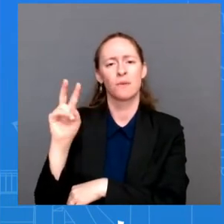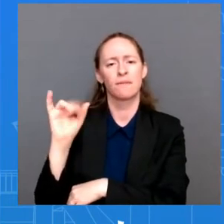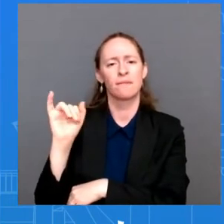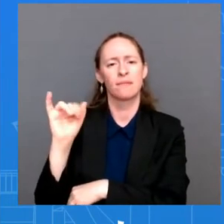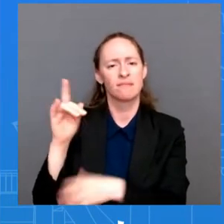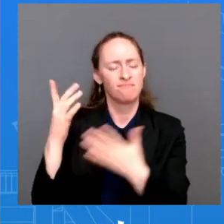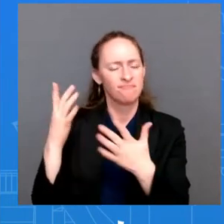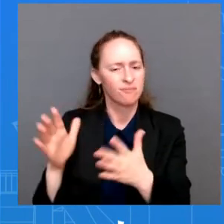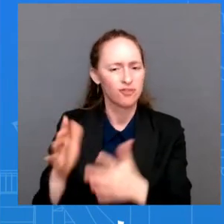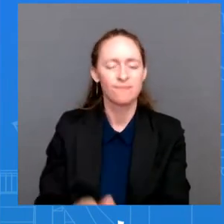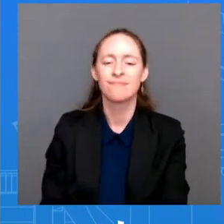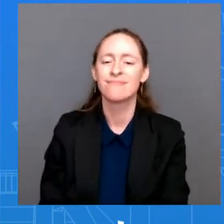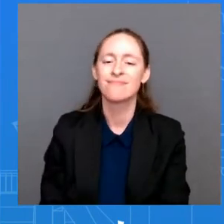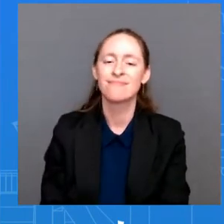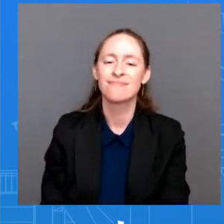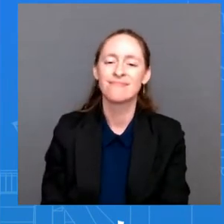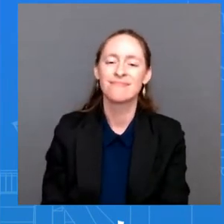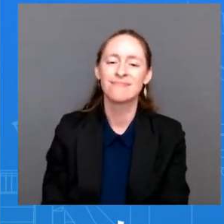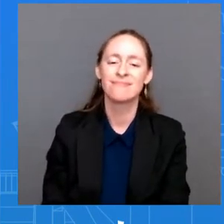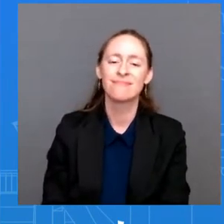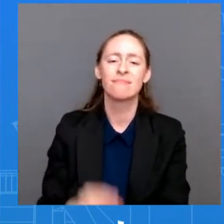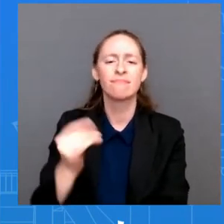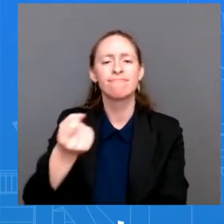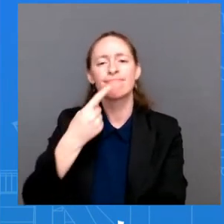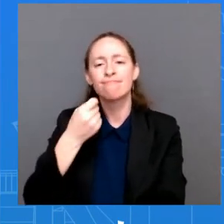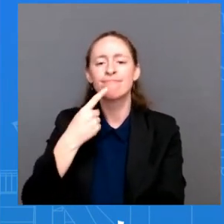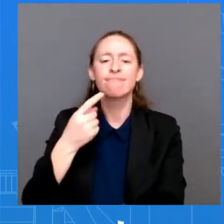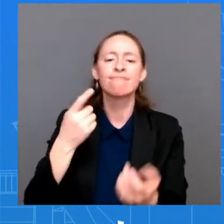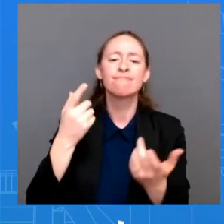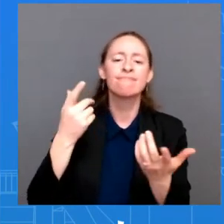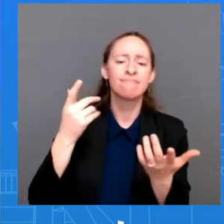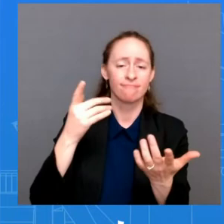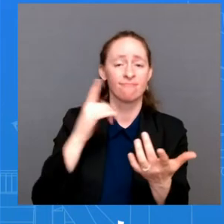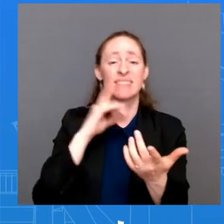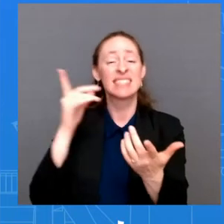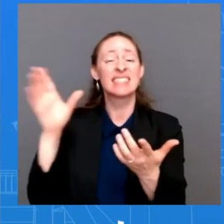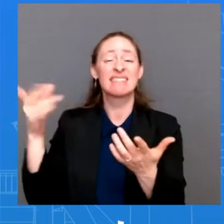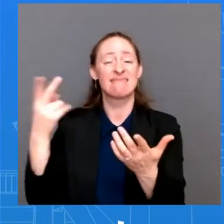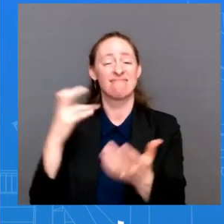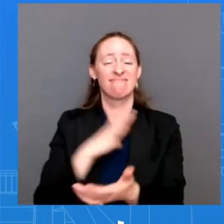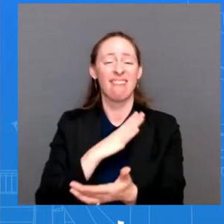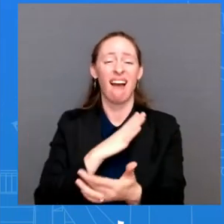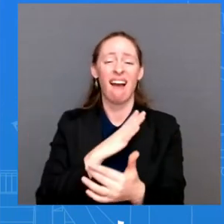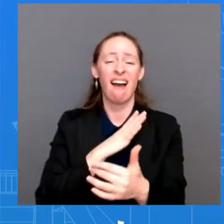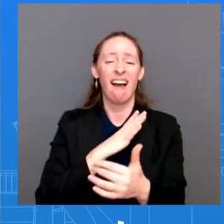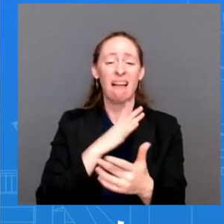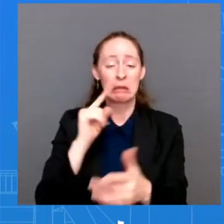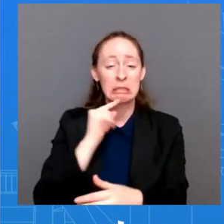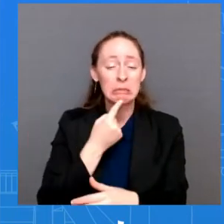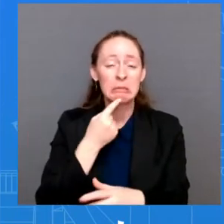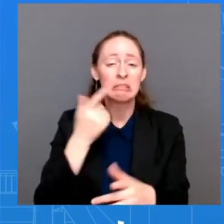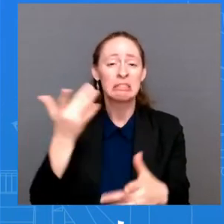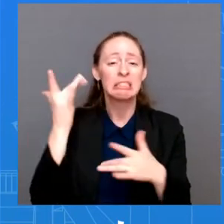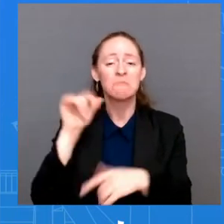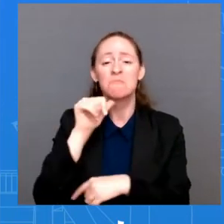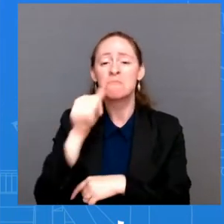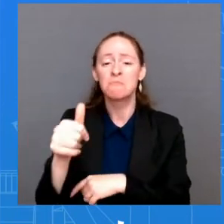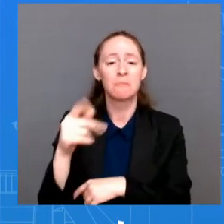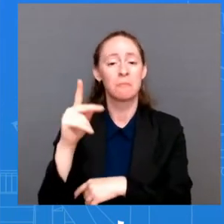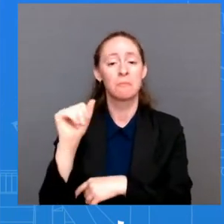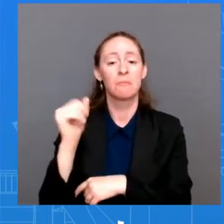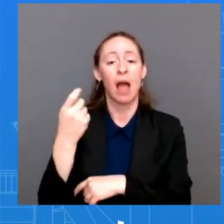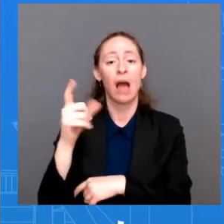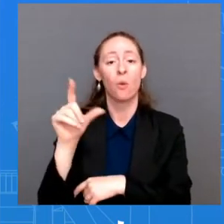very mild symptoms. And we had said with Paxlovid, there would be a small percentage of folks do have a